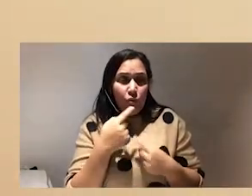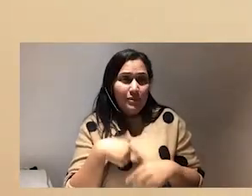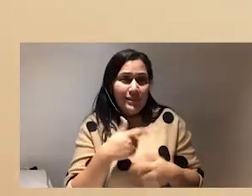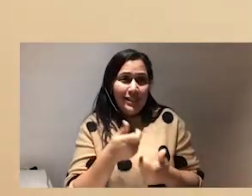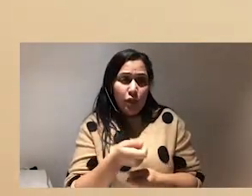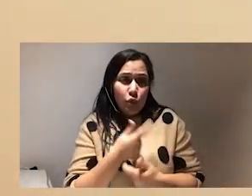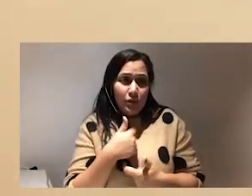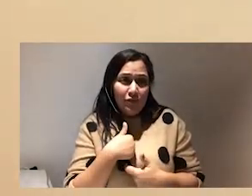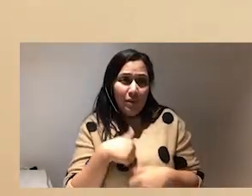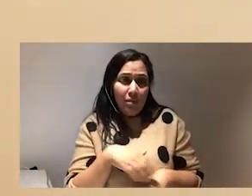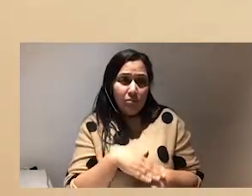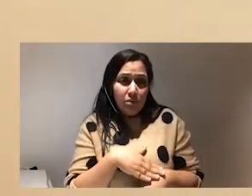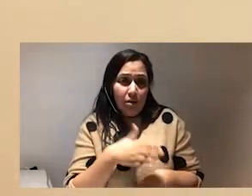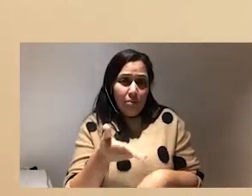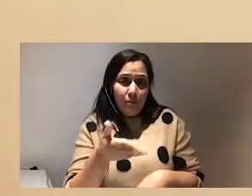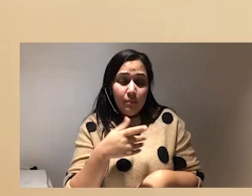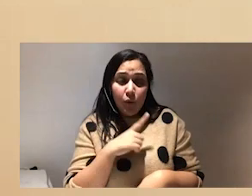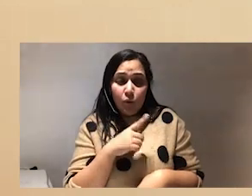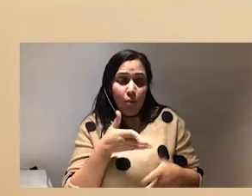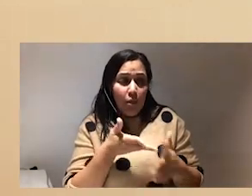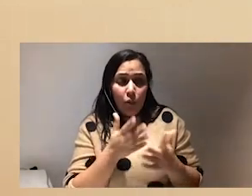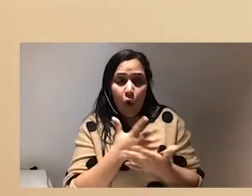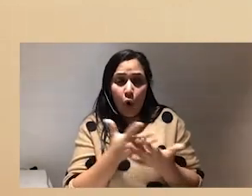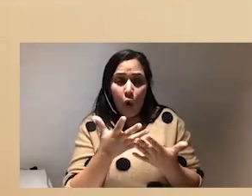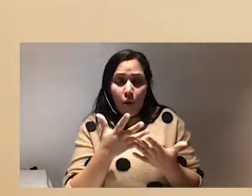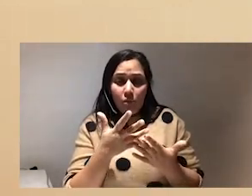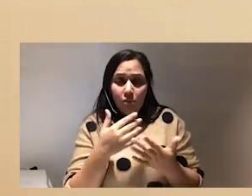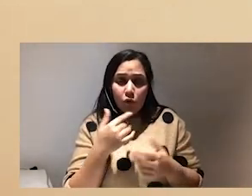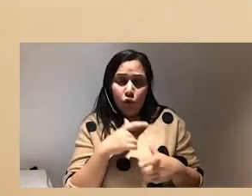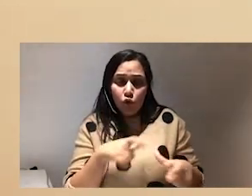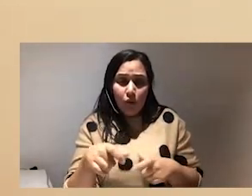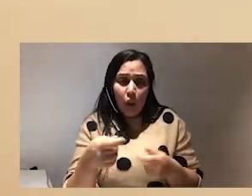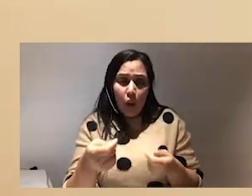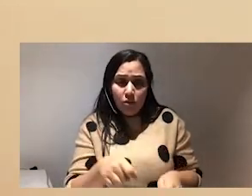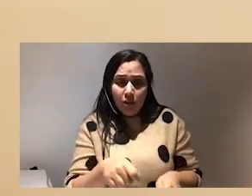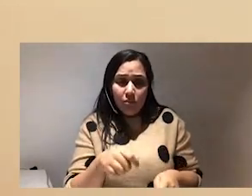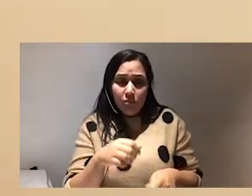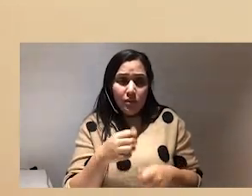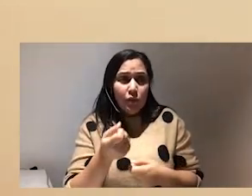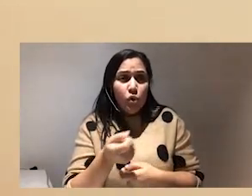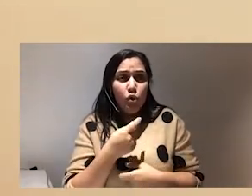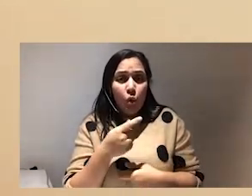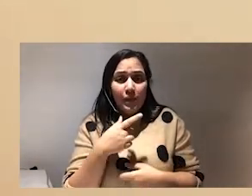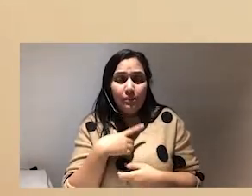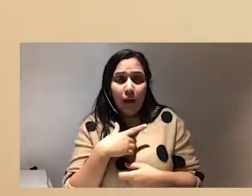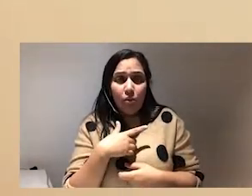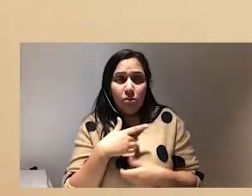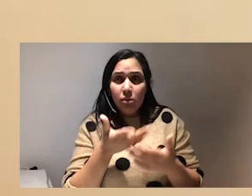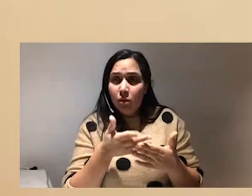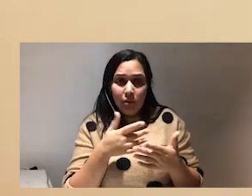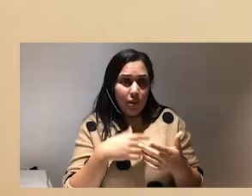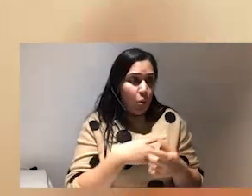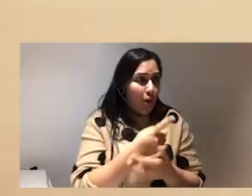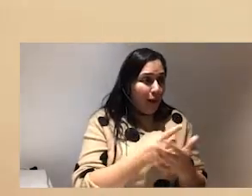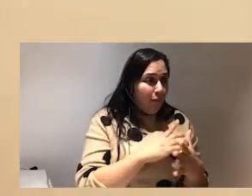this two years with with um the lockdown what was joyous for you and needed to needed inspiration to go running with your one hour of free time in 2020